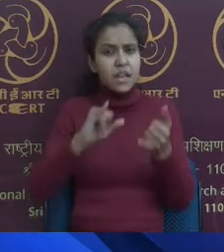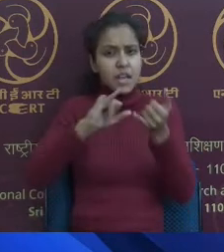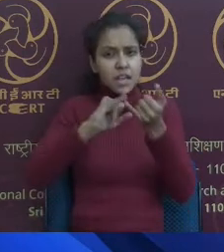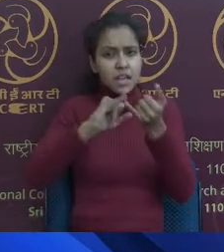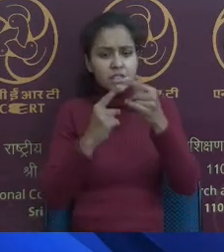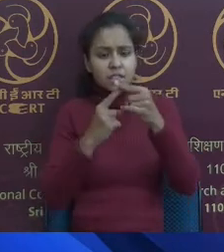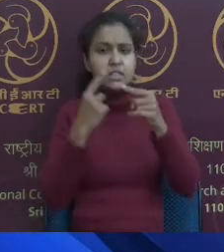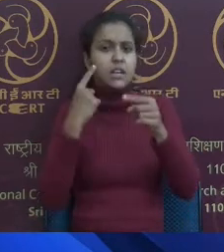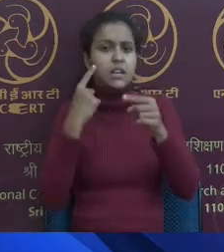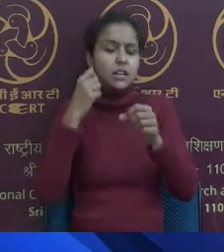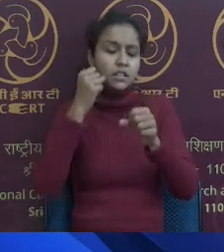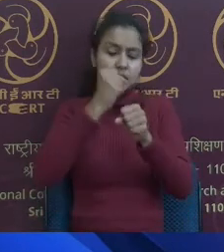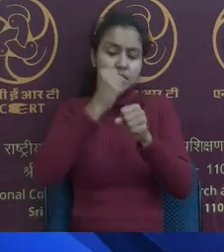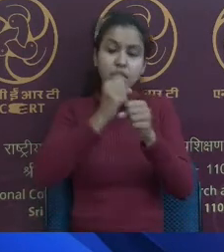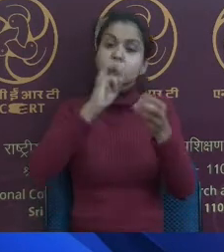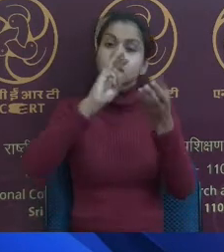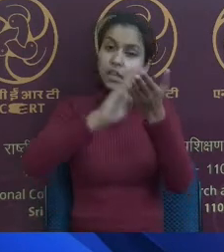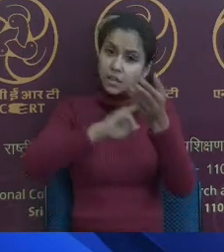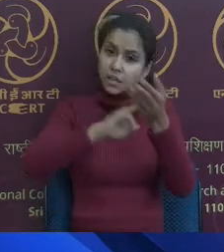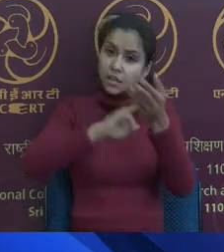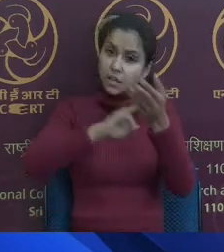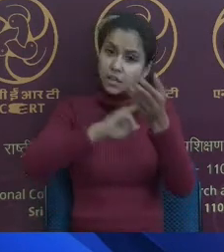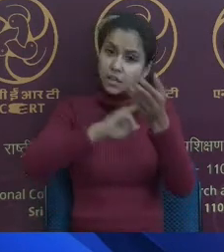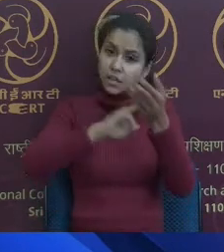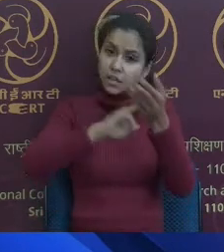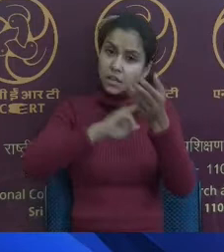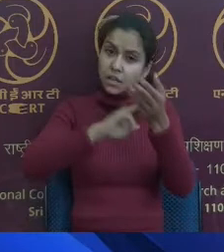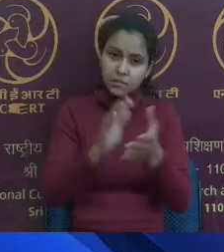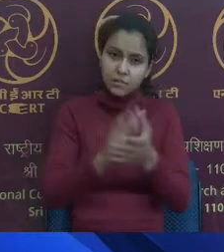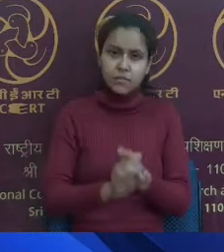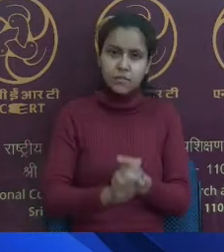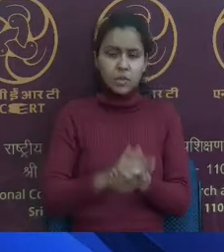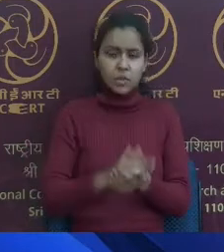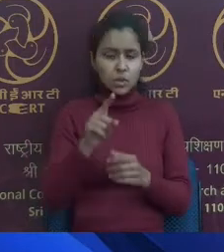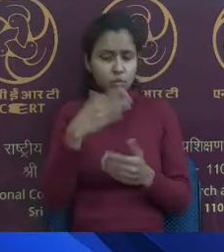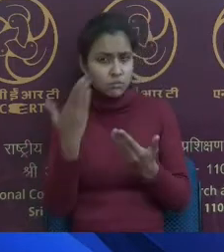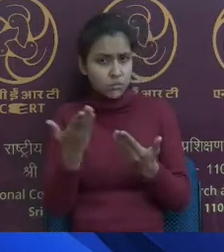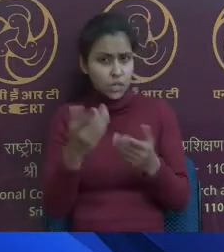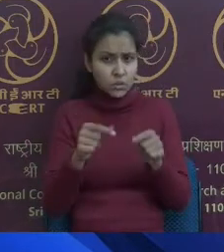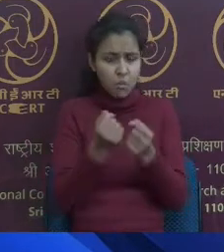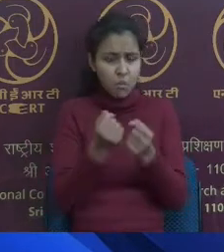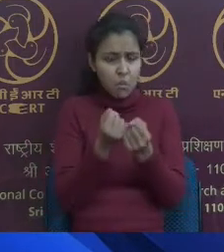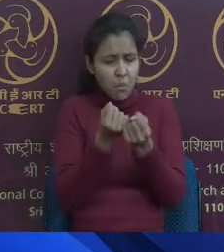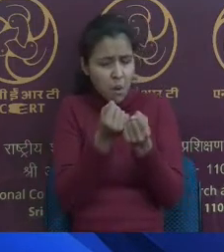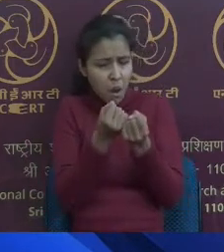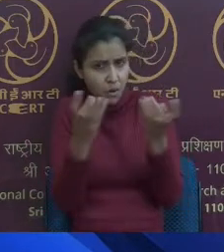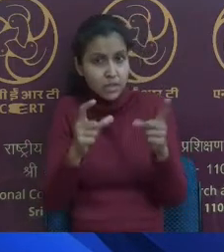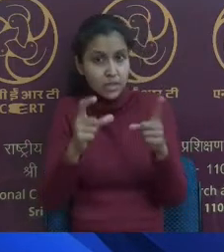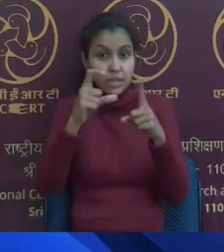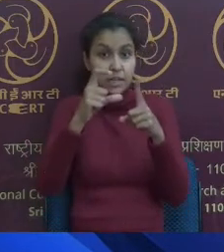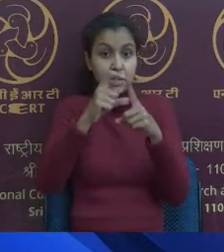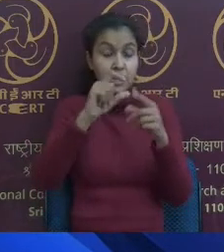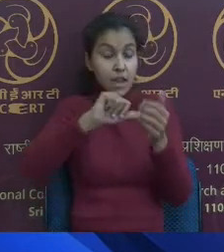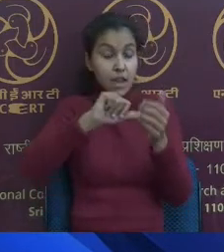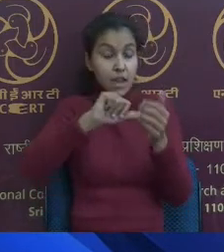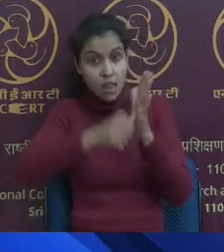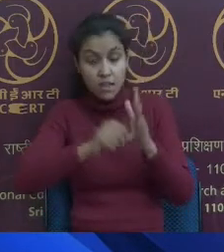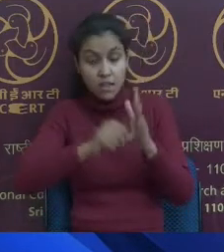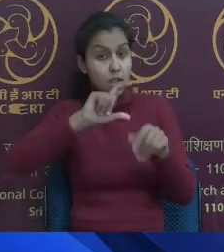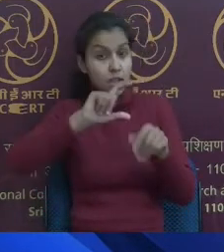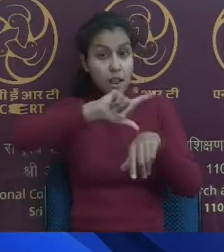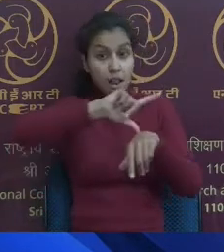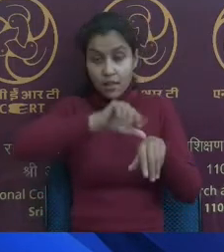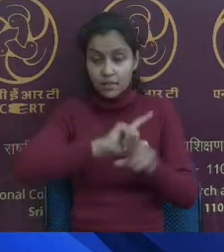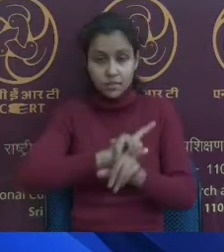cover it up and they don't want to tell it outside and so on. And there is a lot of denial because of the stigma and access and affordability is